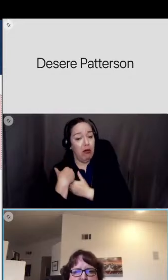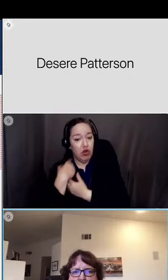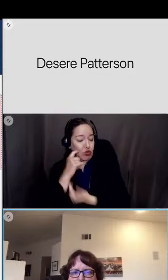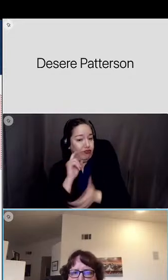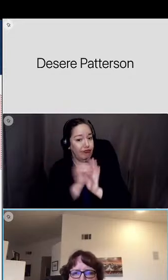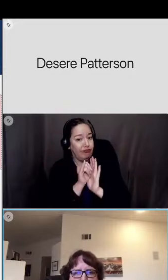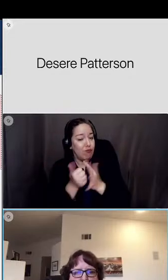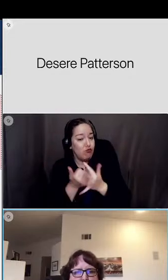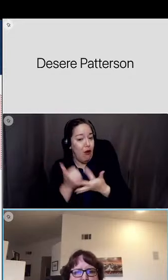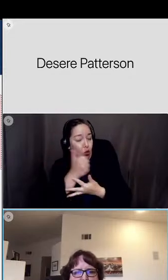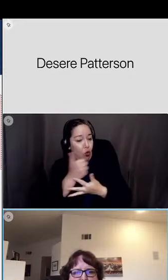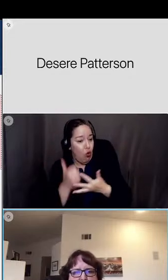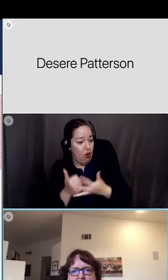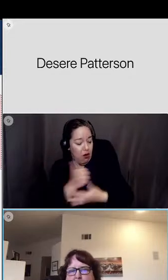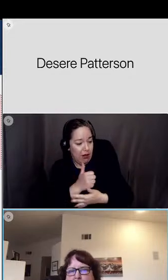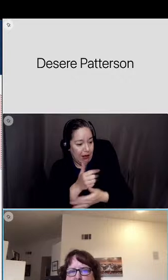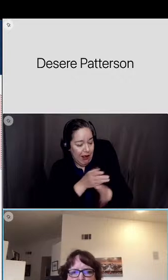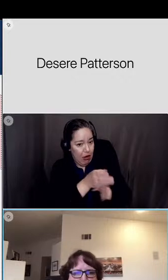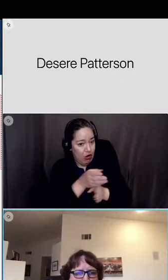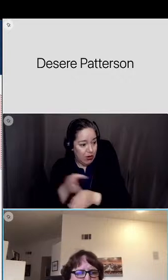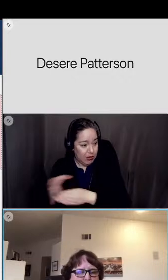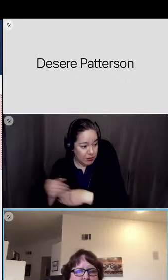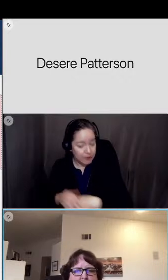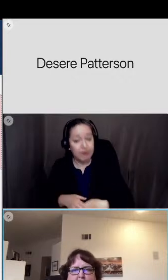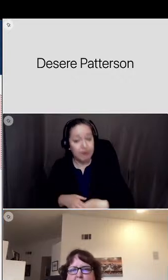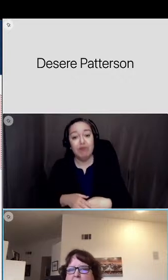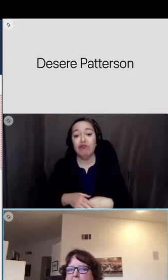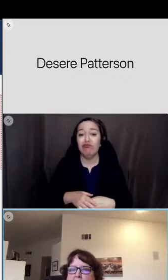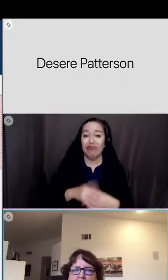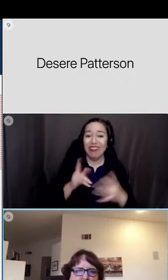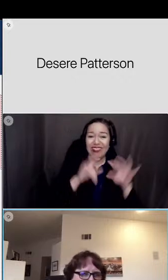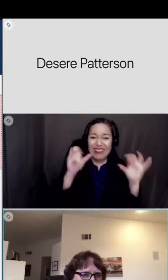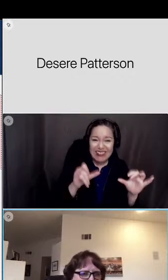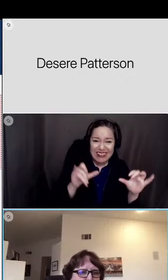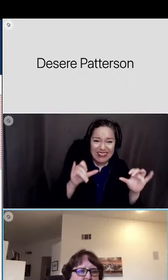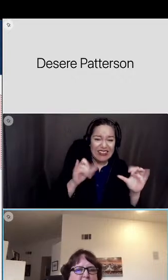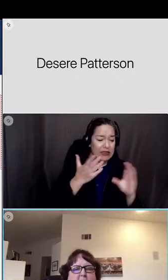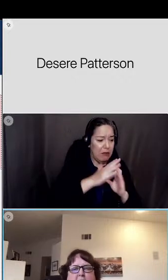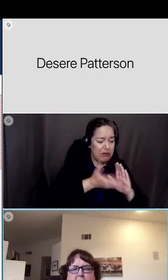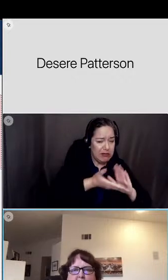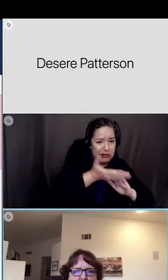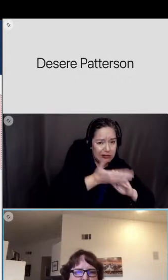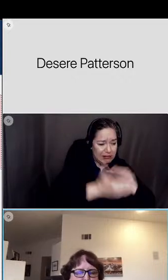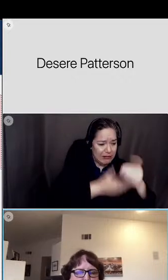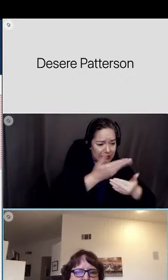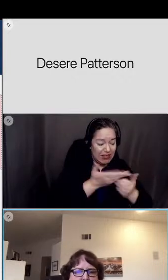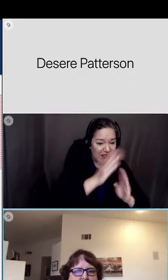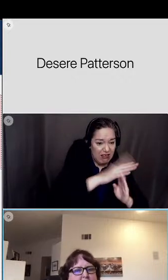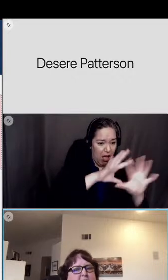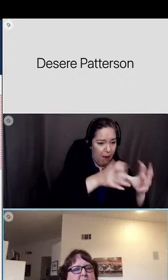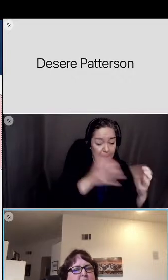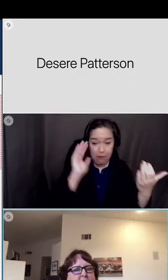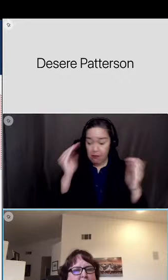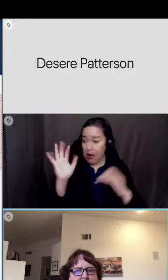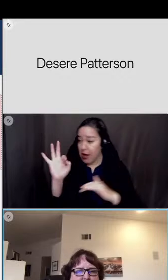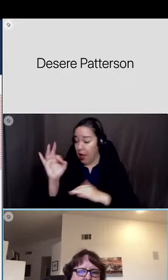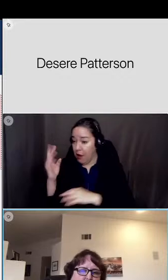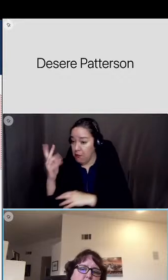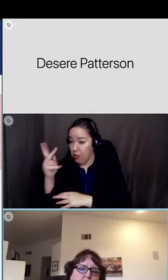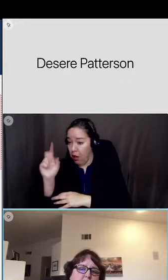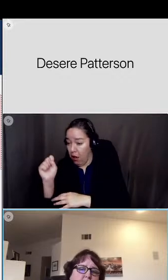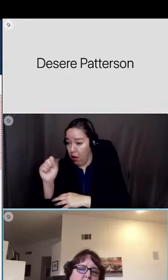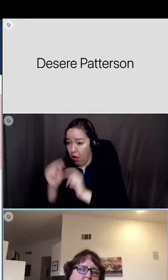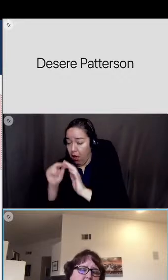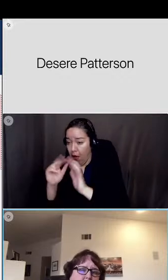research of the top performing systems comparing it to the nine building blocks using our vision as well as our contextual analysis